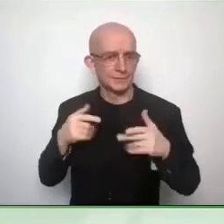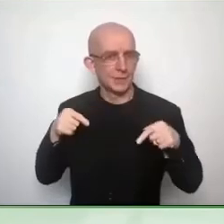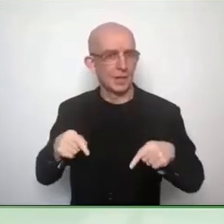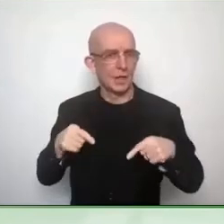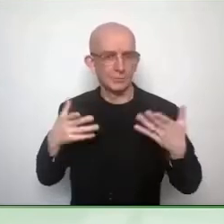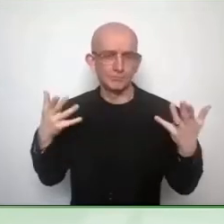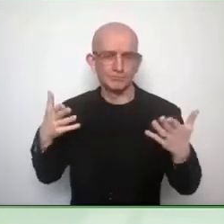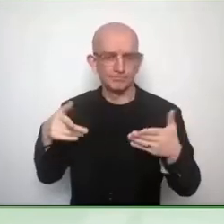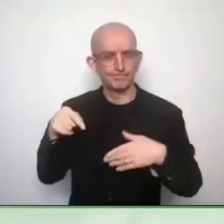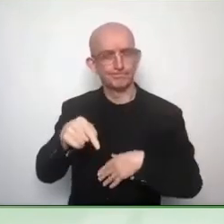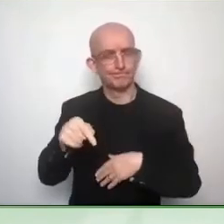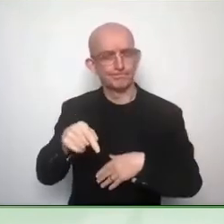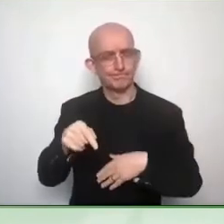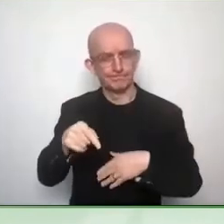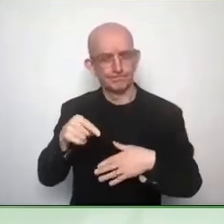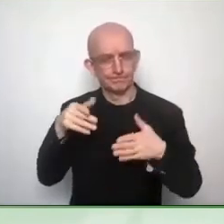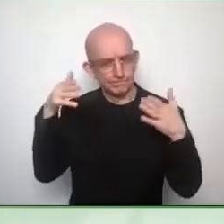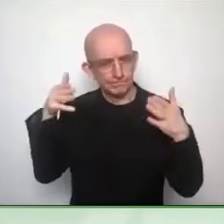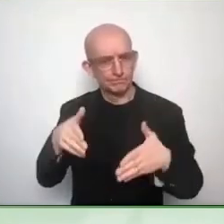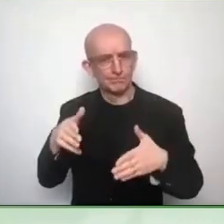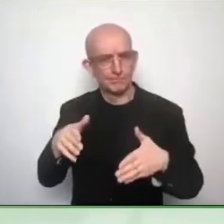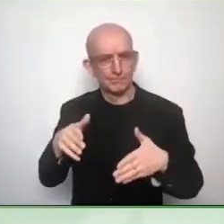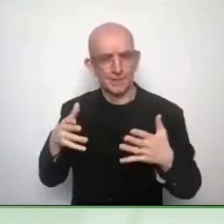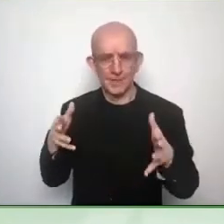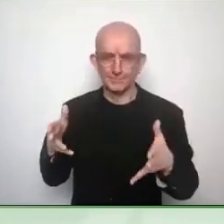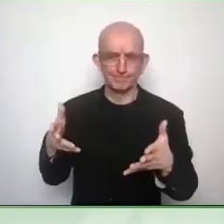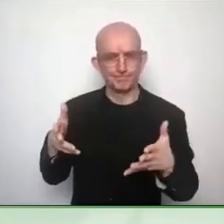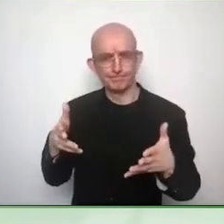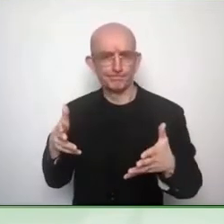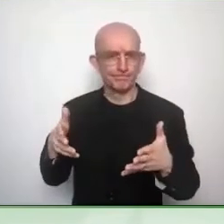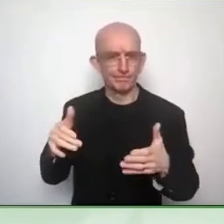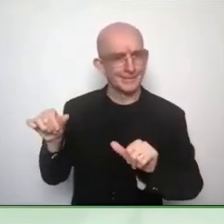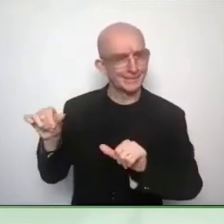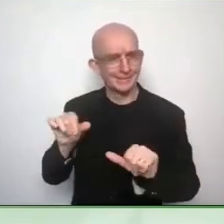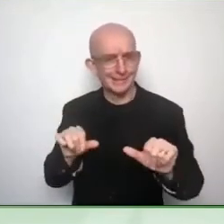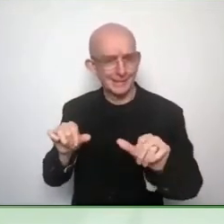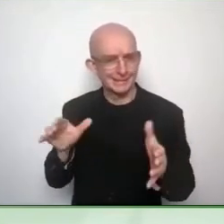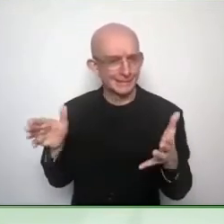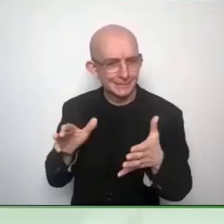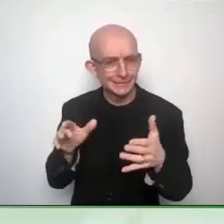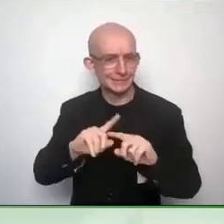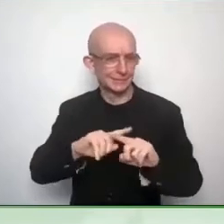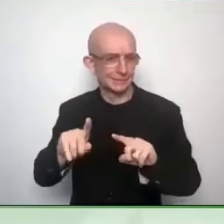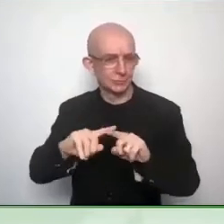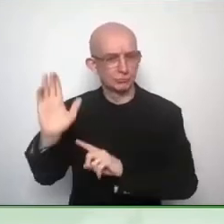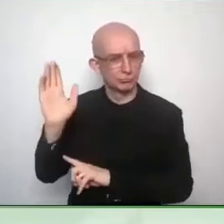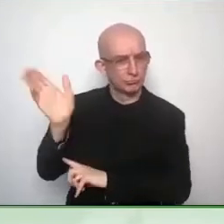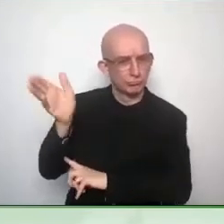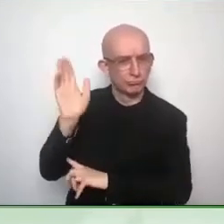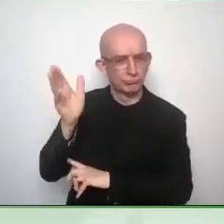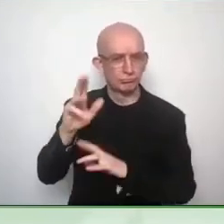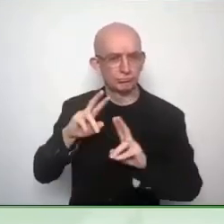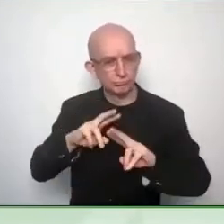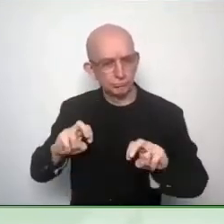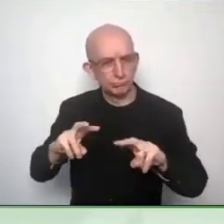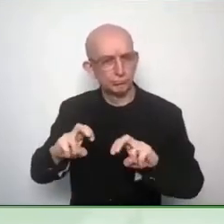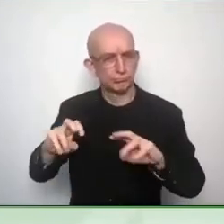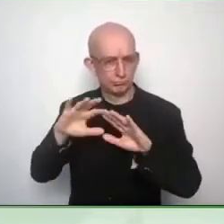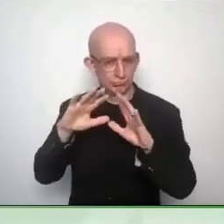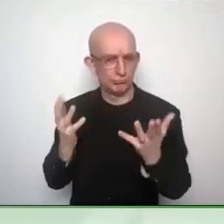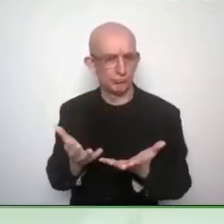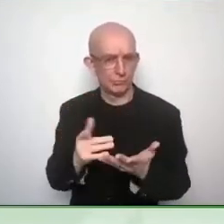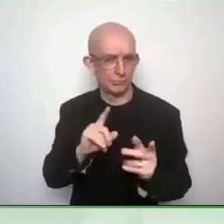that is actually a good basis then to further discuss. So the conference is then entirely focused on academics